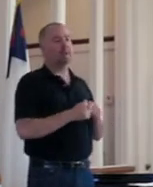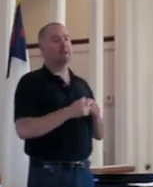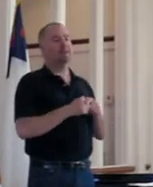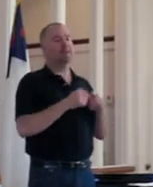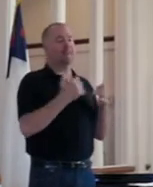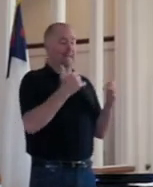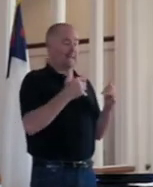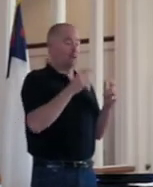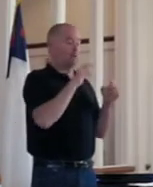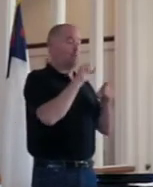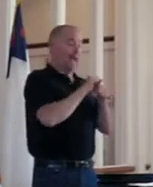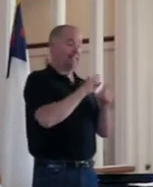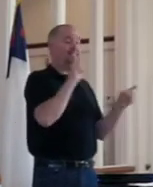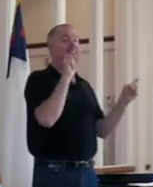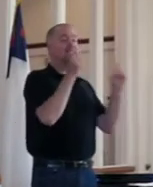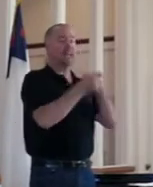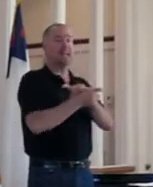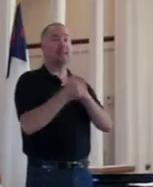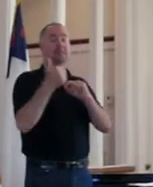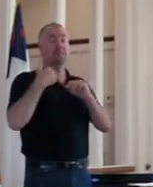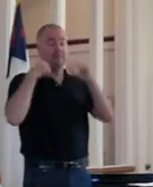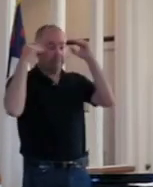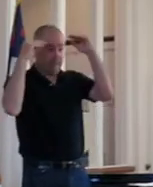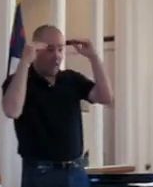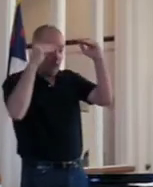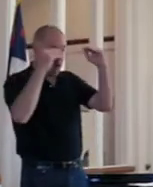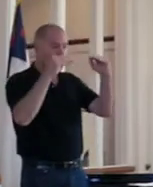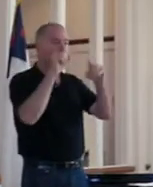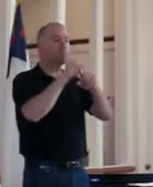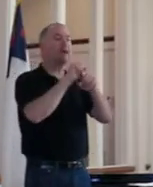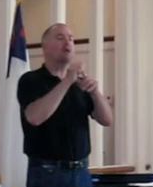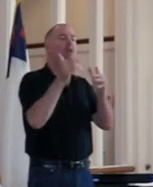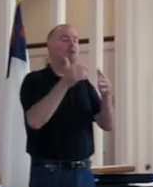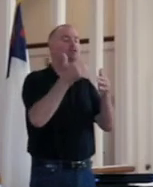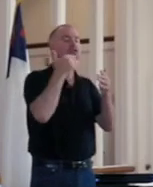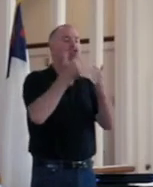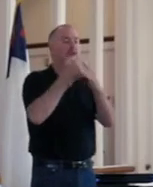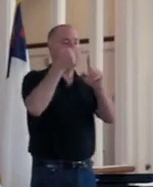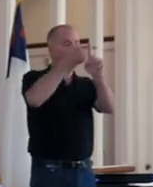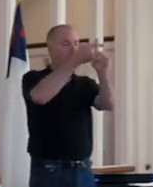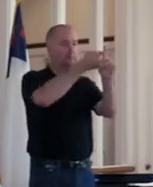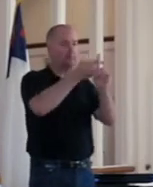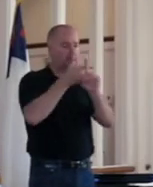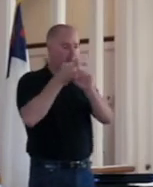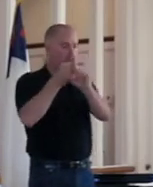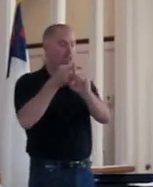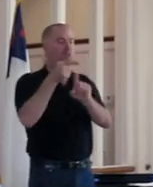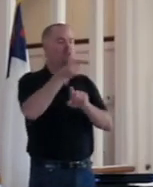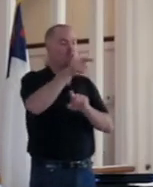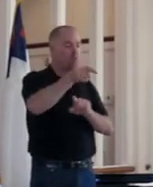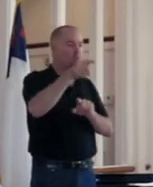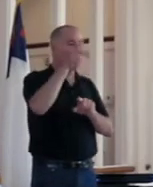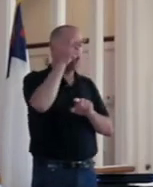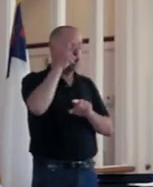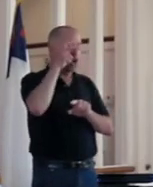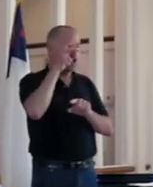practice what you learned from me. What you heard and saw and realized.